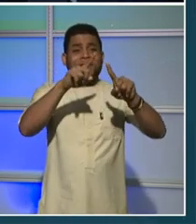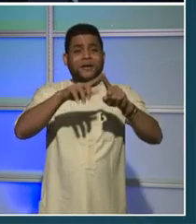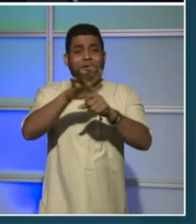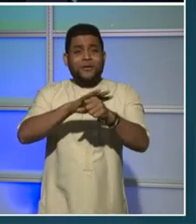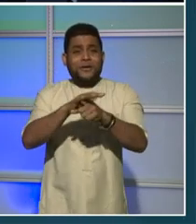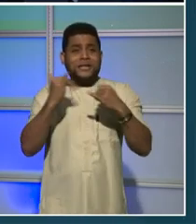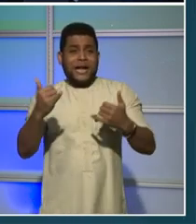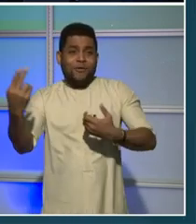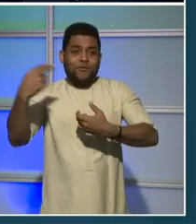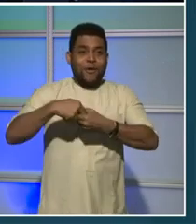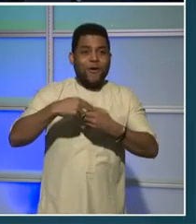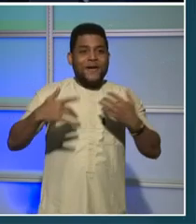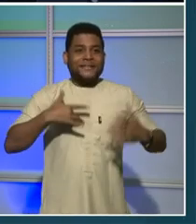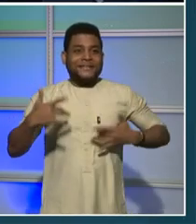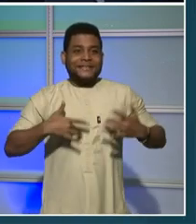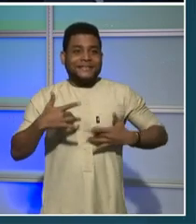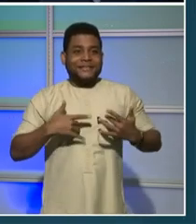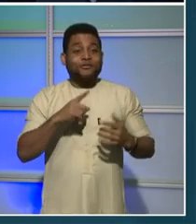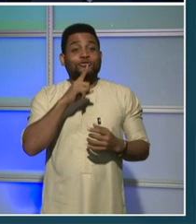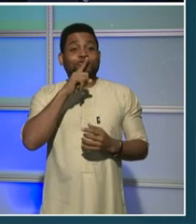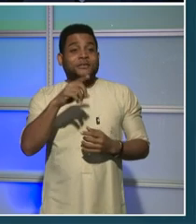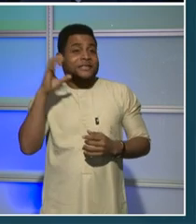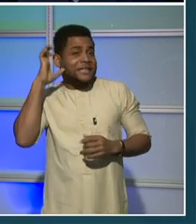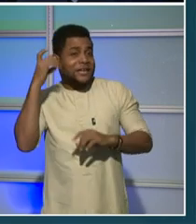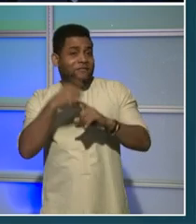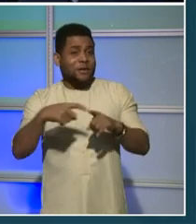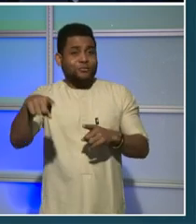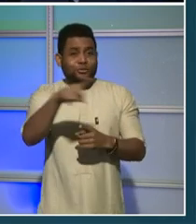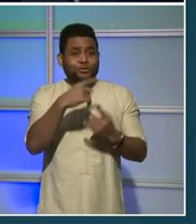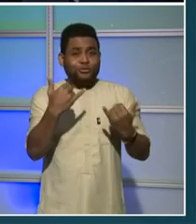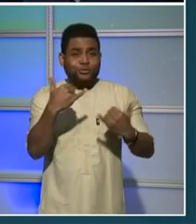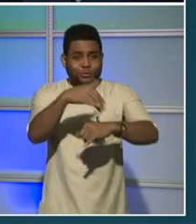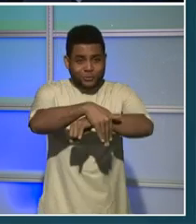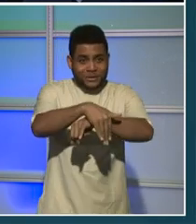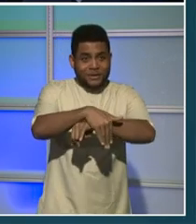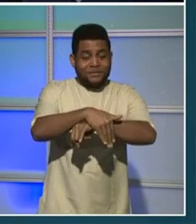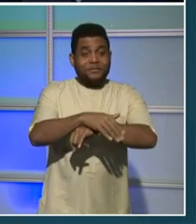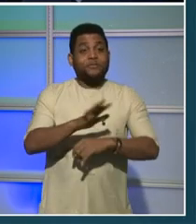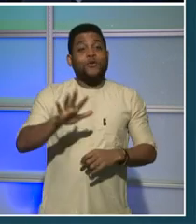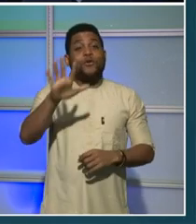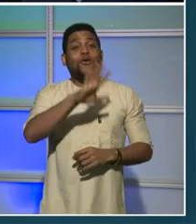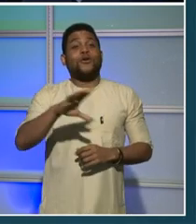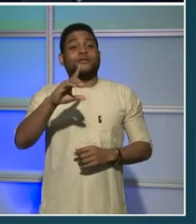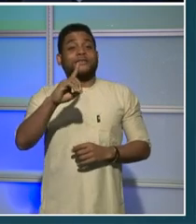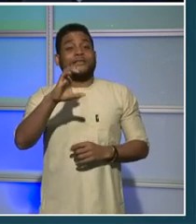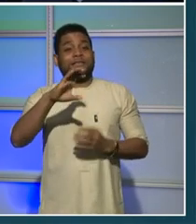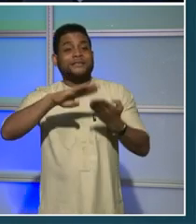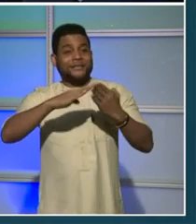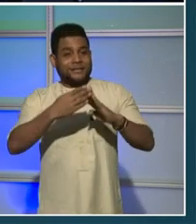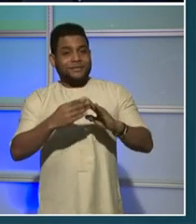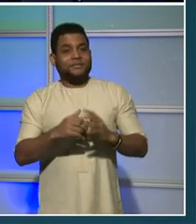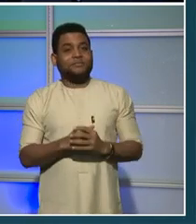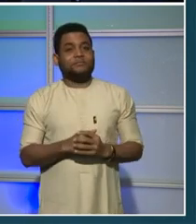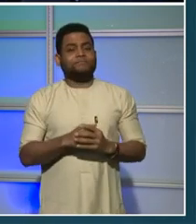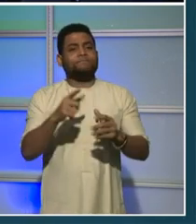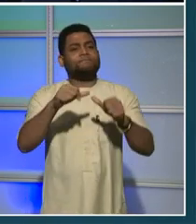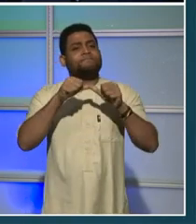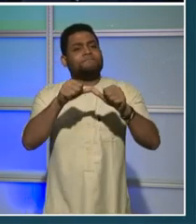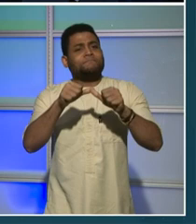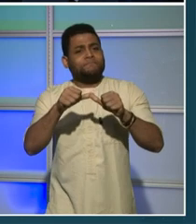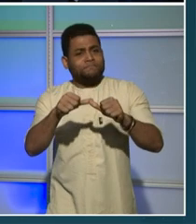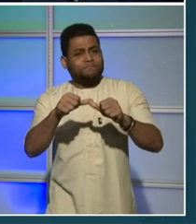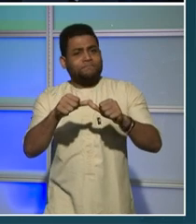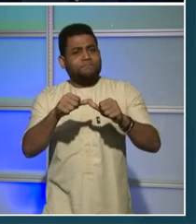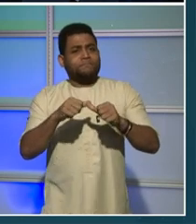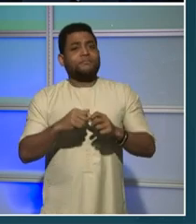excited to hear from you tonight on your project priorities all across the city. So keep clicking in, sharing those results. Very